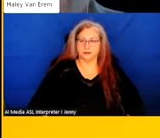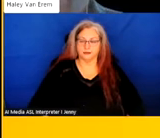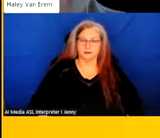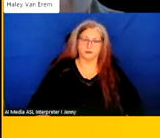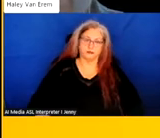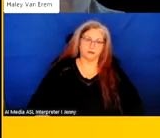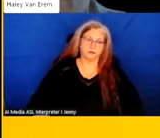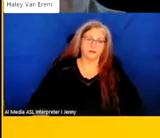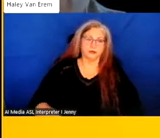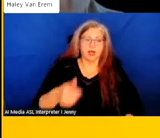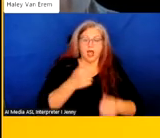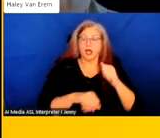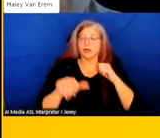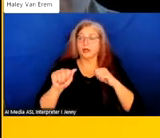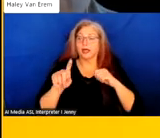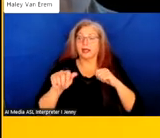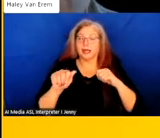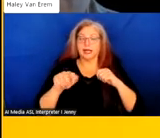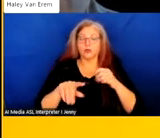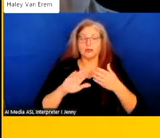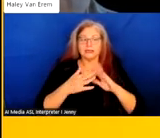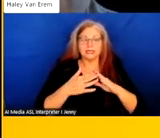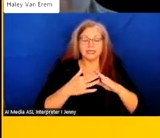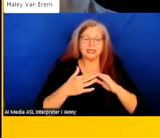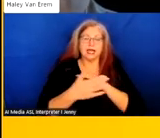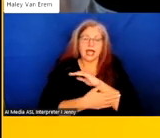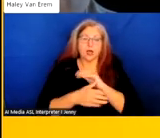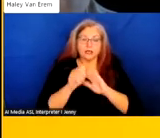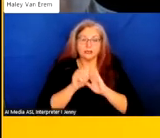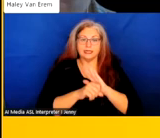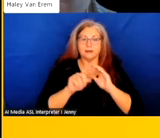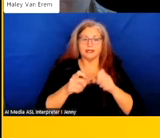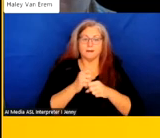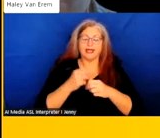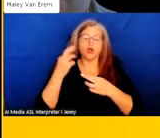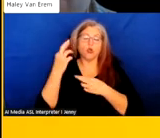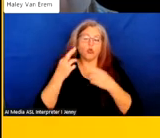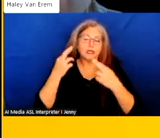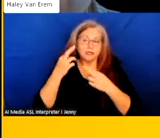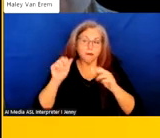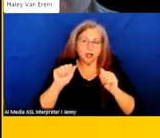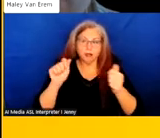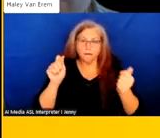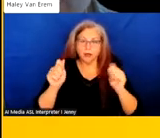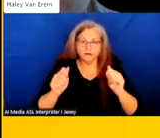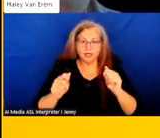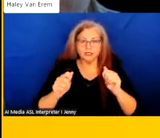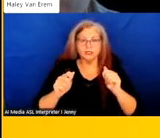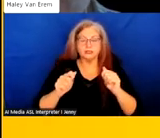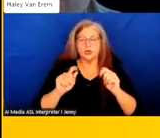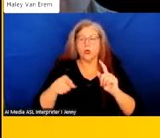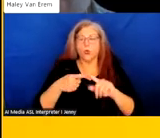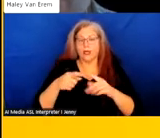And under the ADA, cities and counties and states are required to make reasonable modifications, when